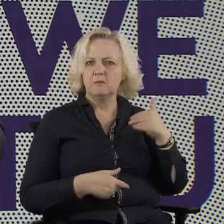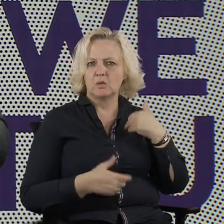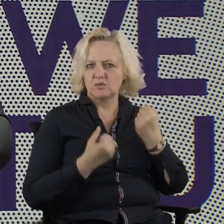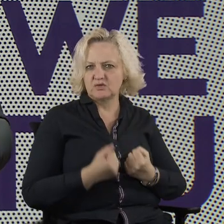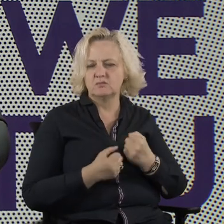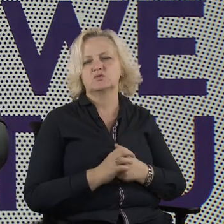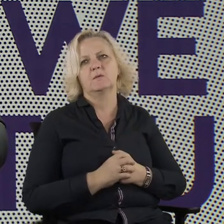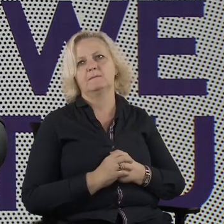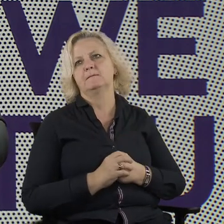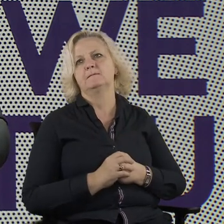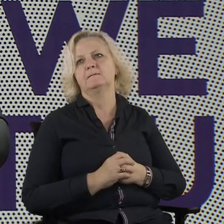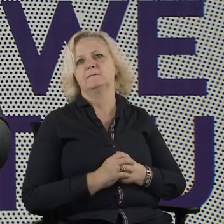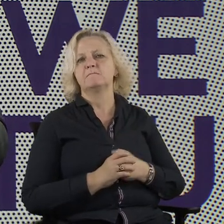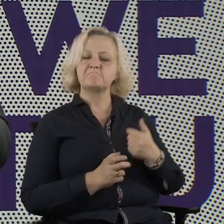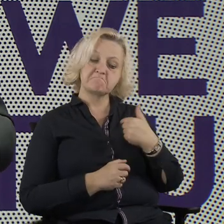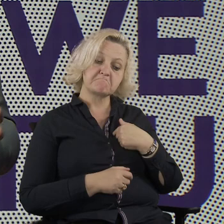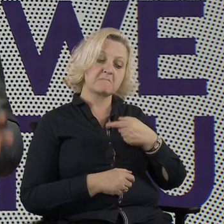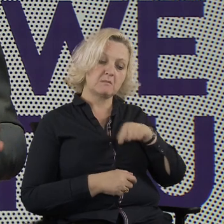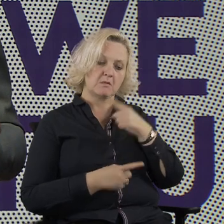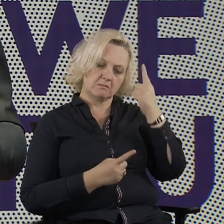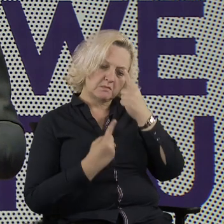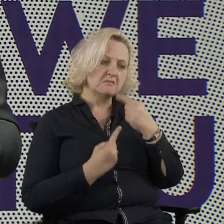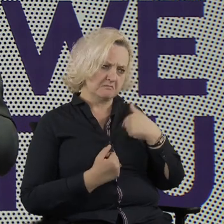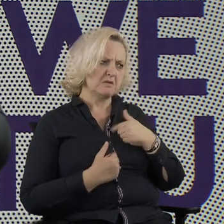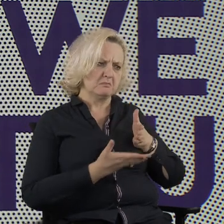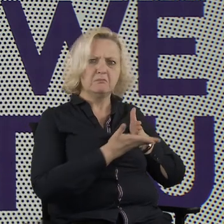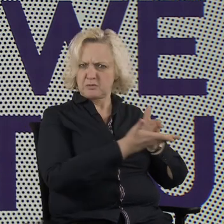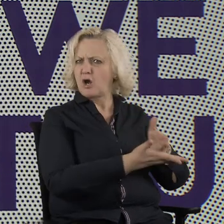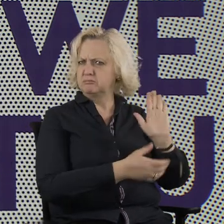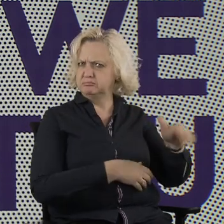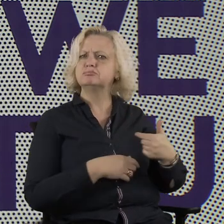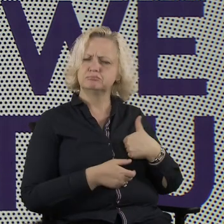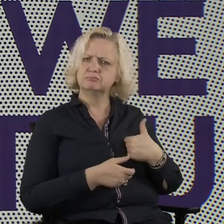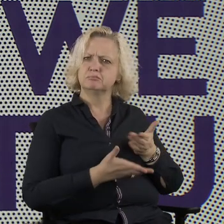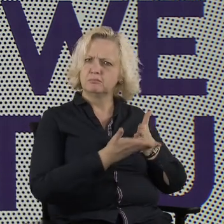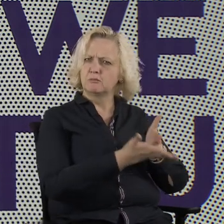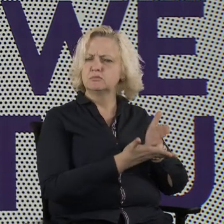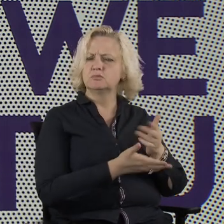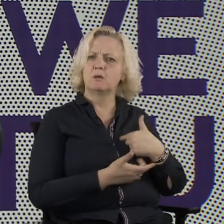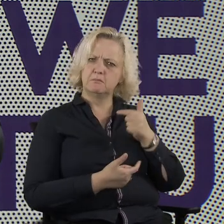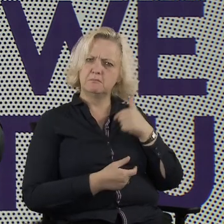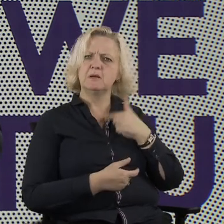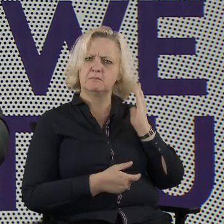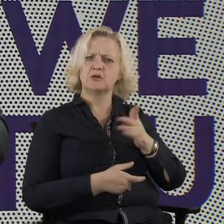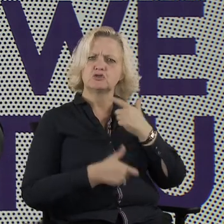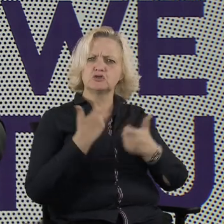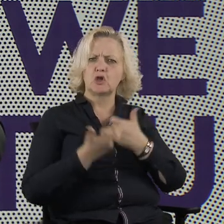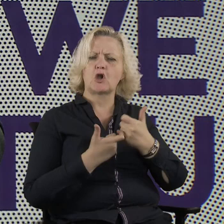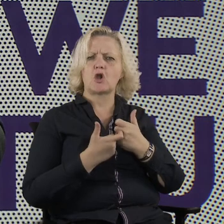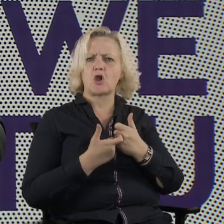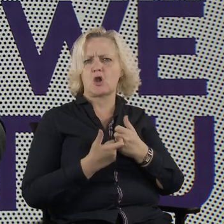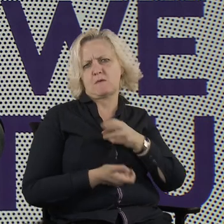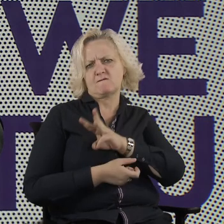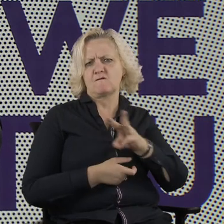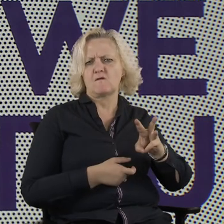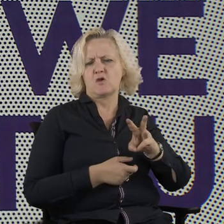So we thought we can help. We thought why don't we develop an online platform that would allow our parliamentarians to do